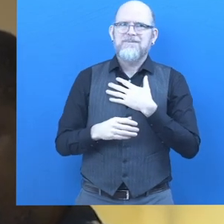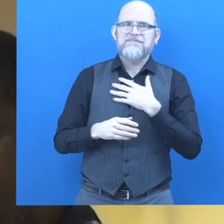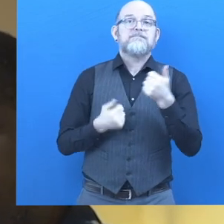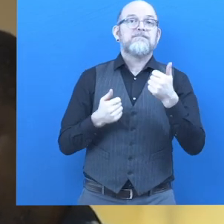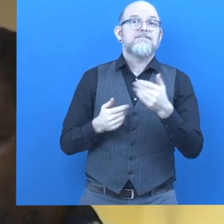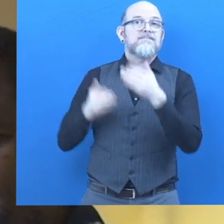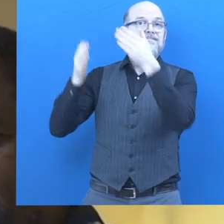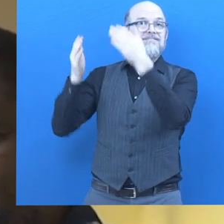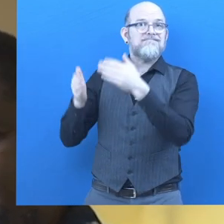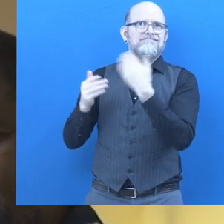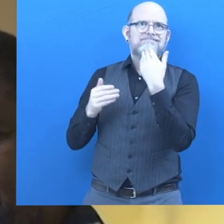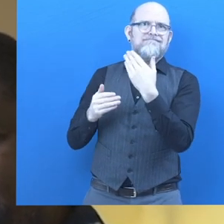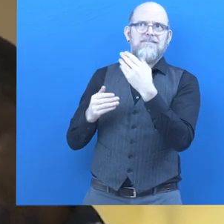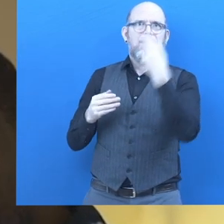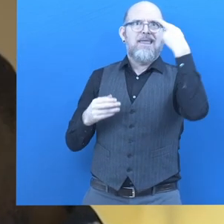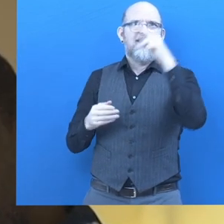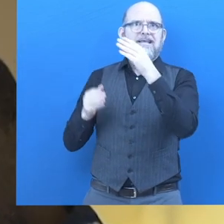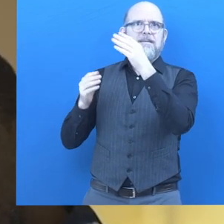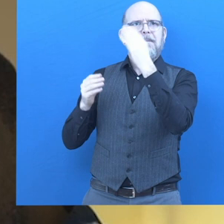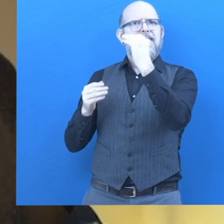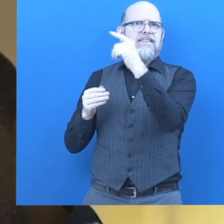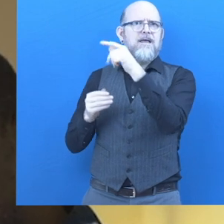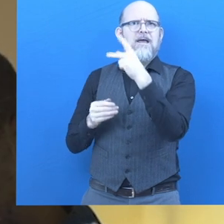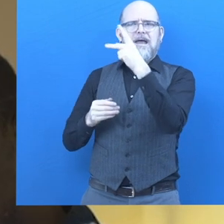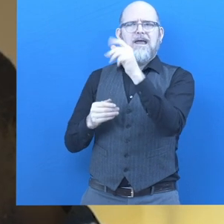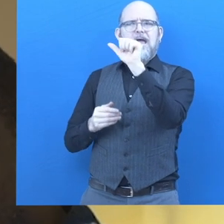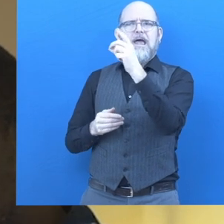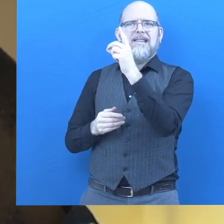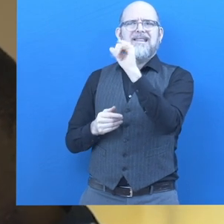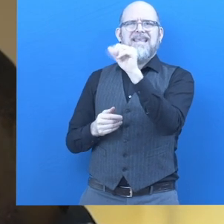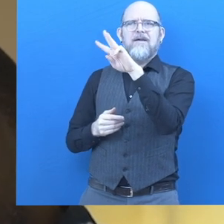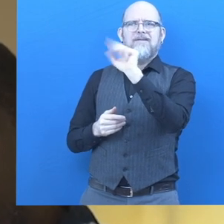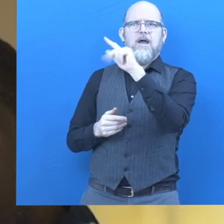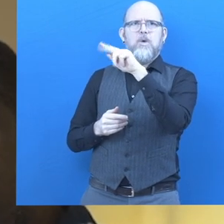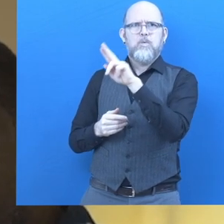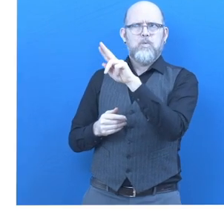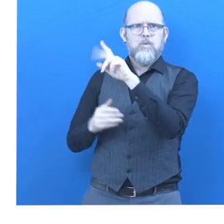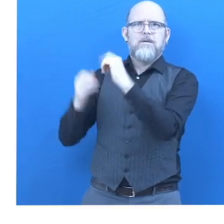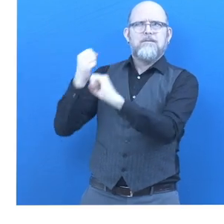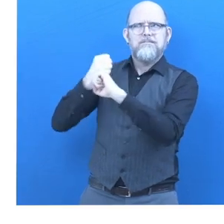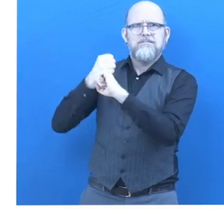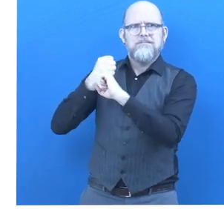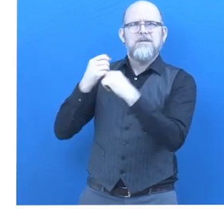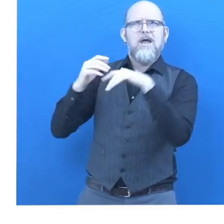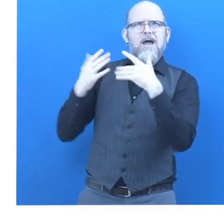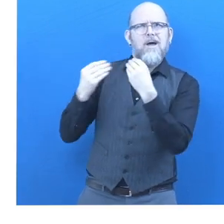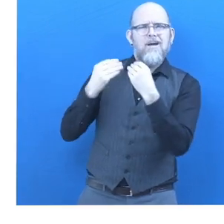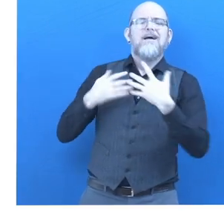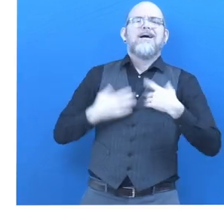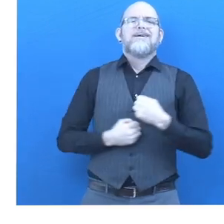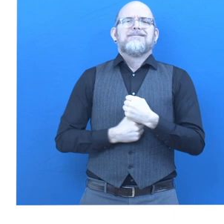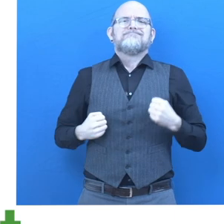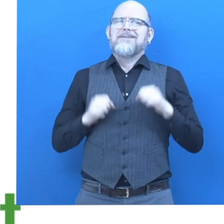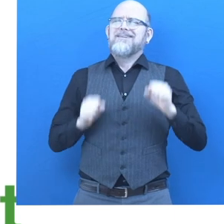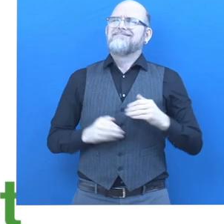Mr. Caduago has mentored me through. And today I can do a lot of things. Zero Project for a world without